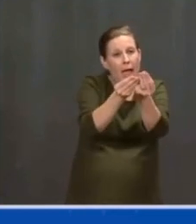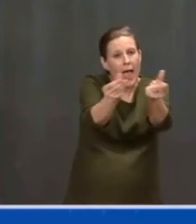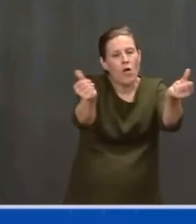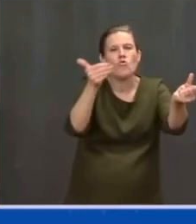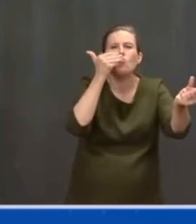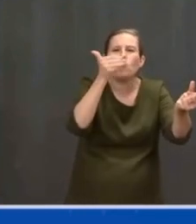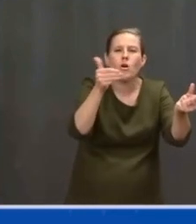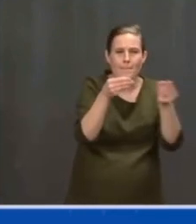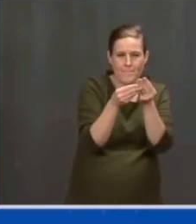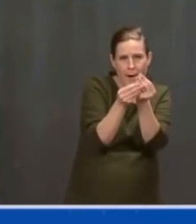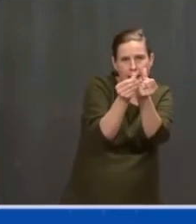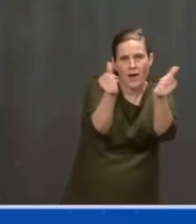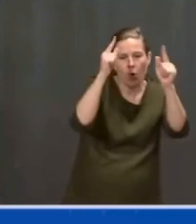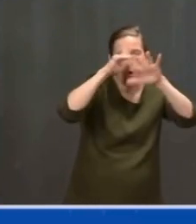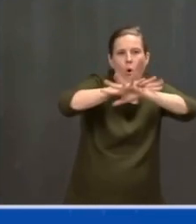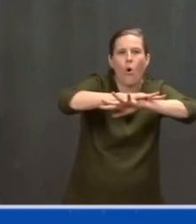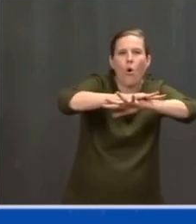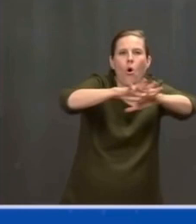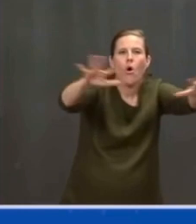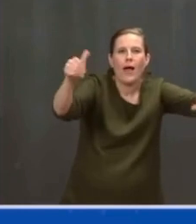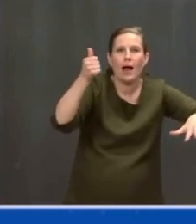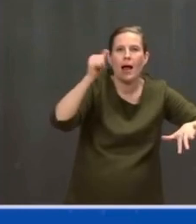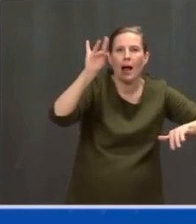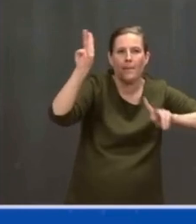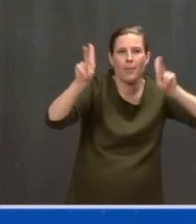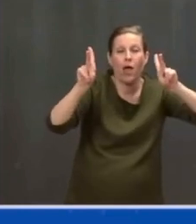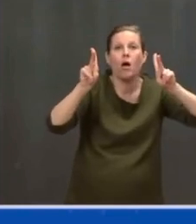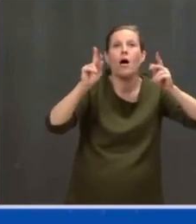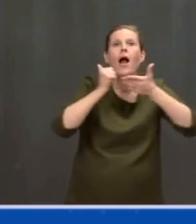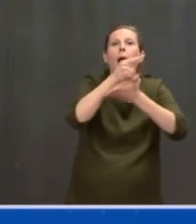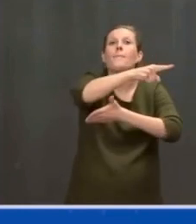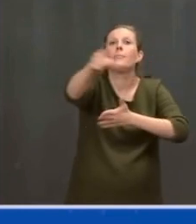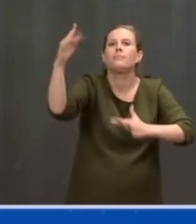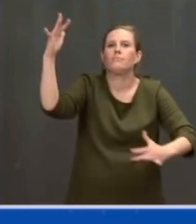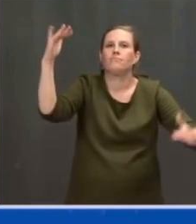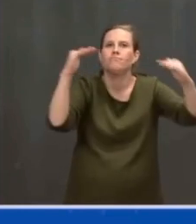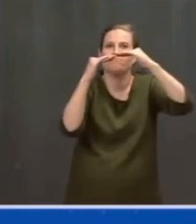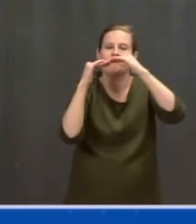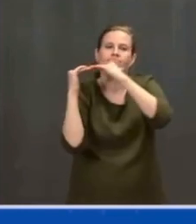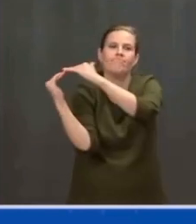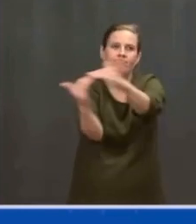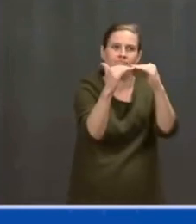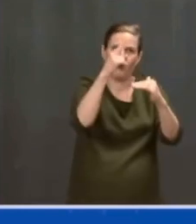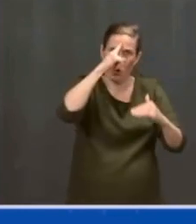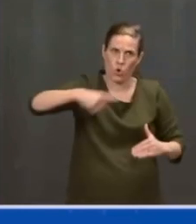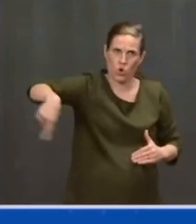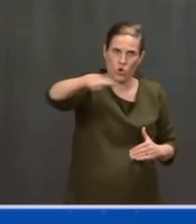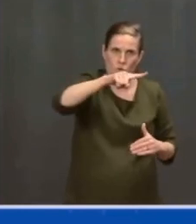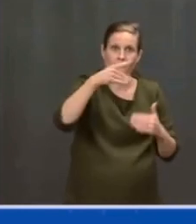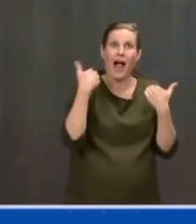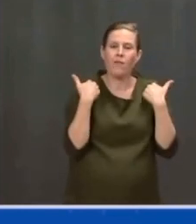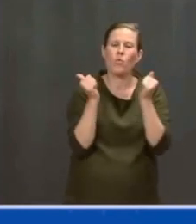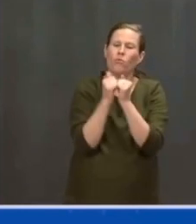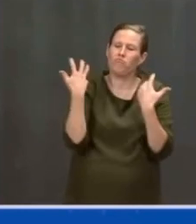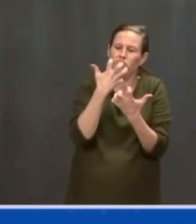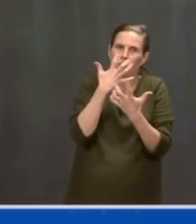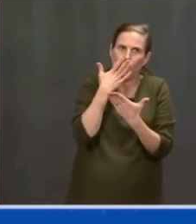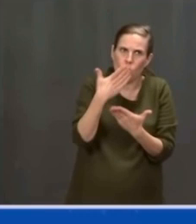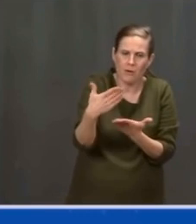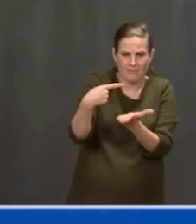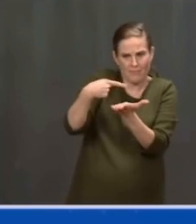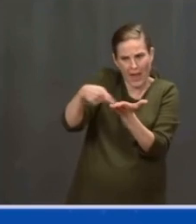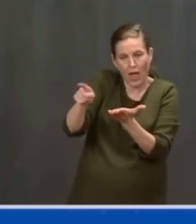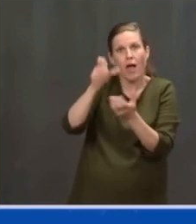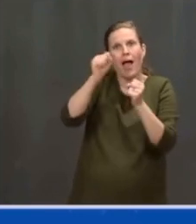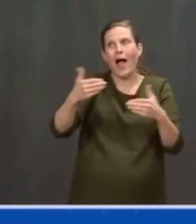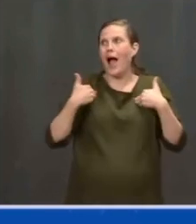level the playing field, empower workers and ensure that the new jobs are good jobs, that you can raise a family on, and ensure a free and fair